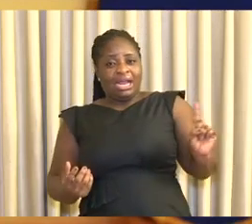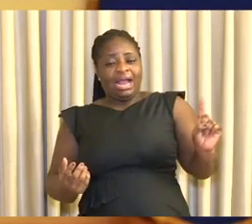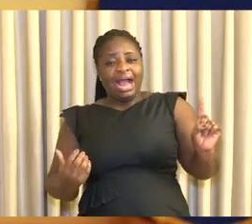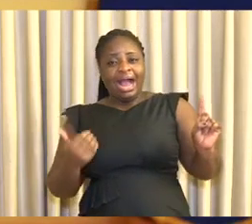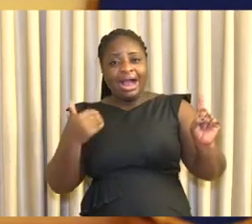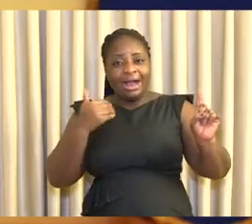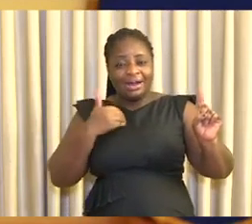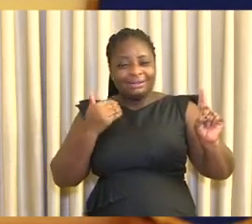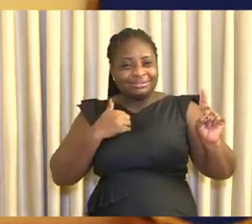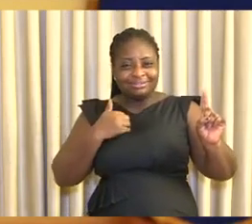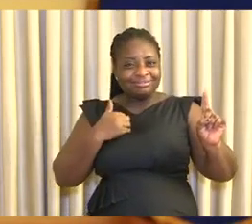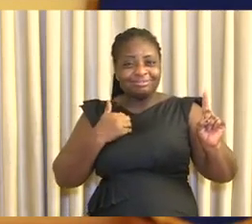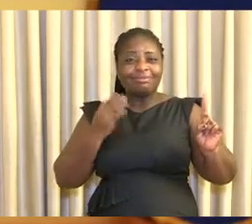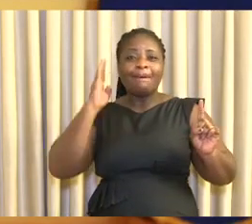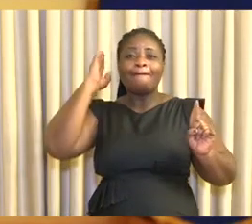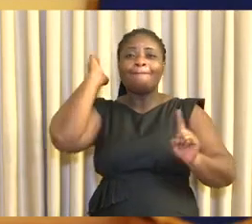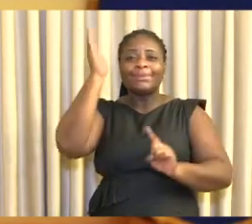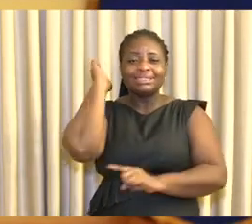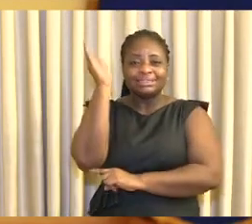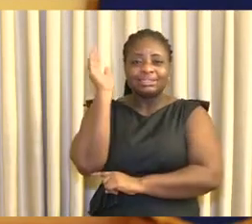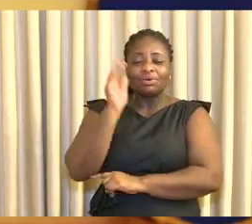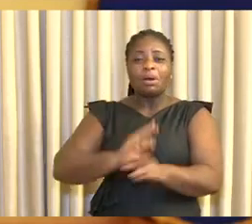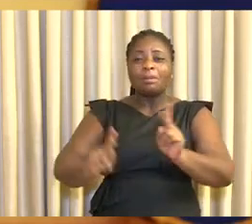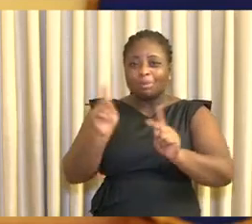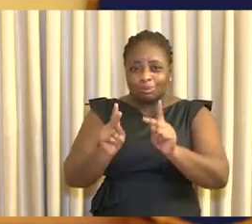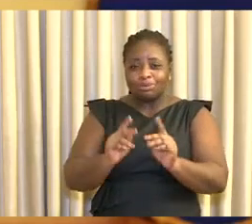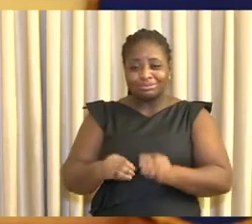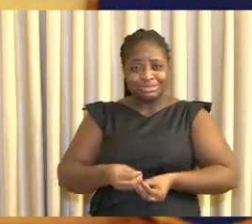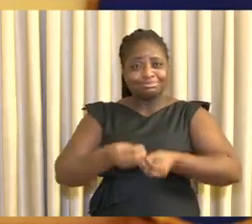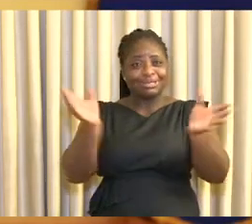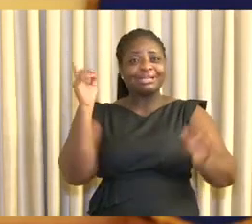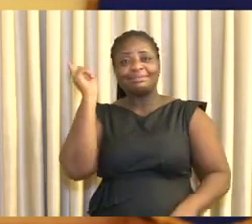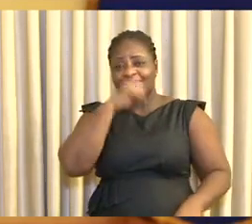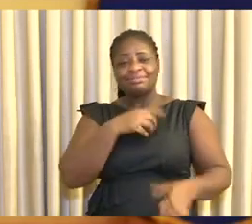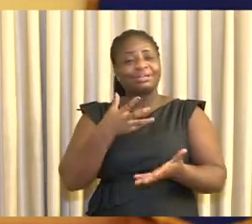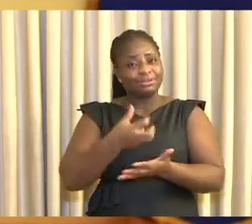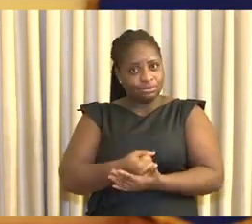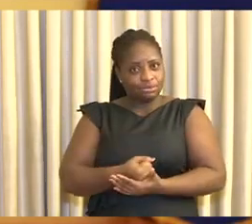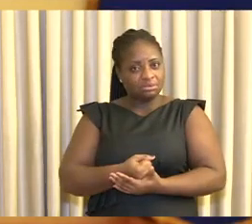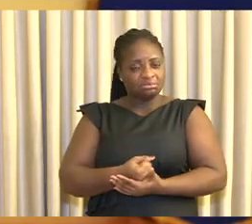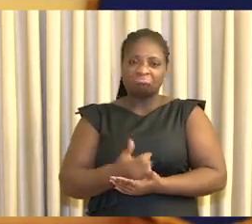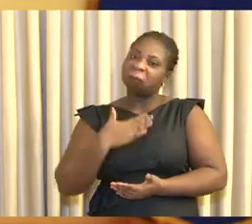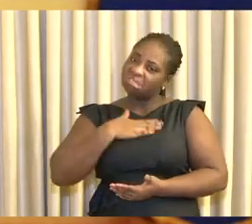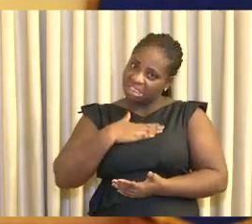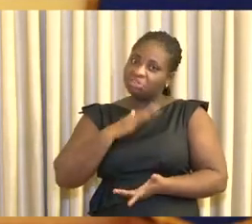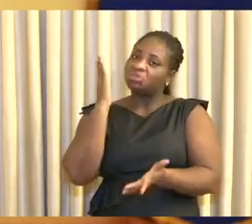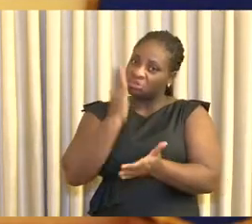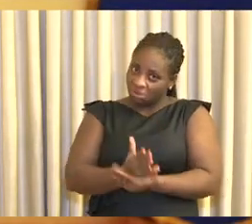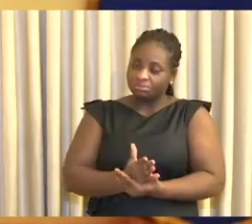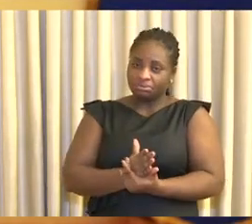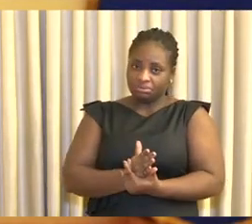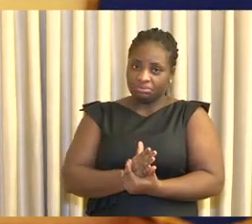unambiguous message for those involved in these despicable acts. Put an immediate stop to it,